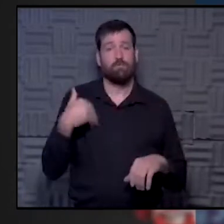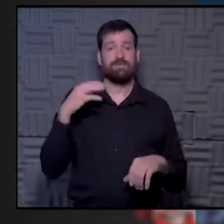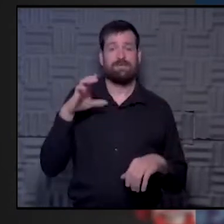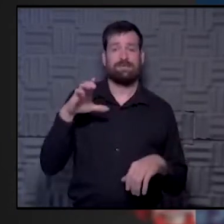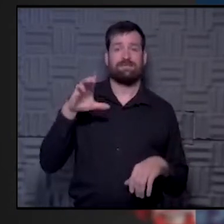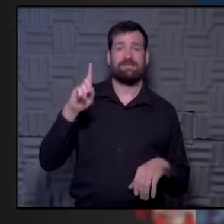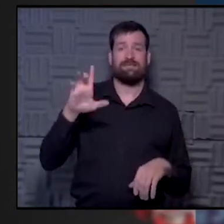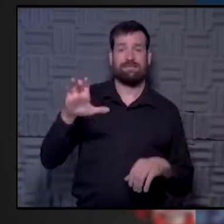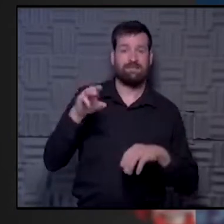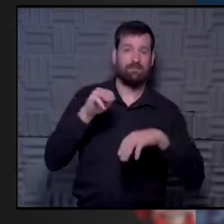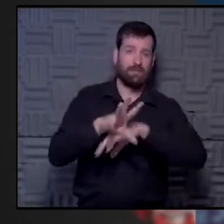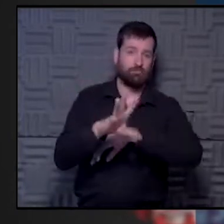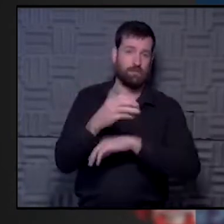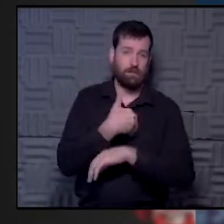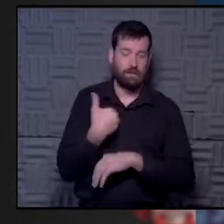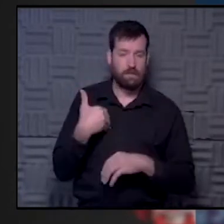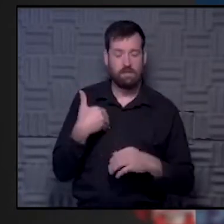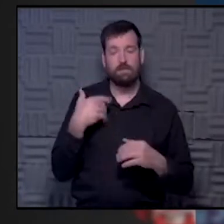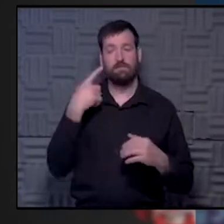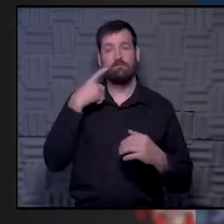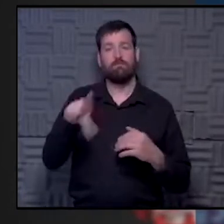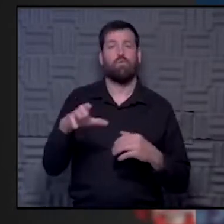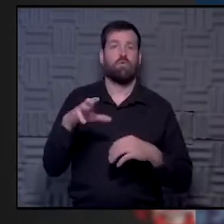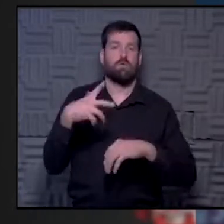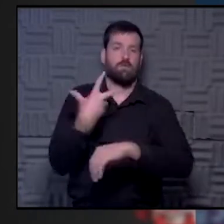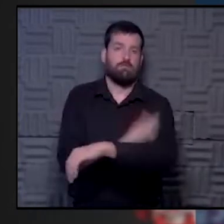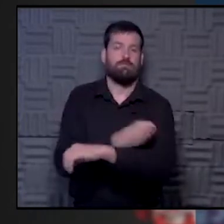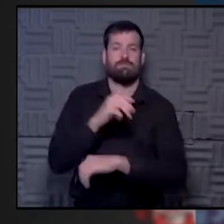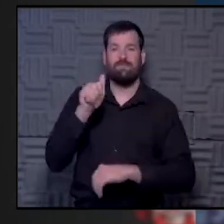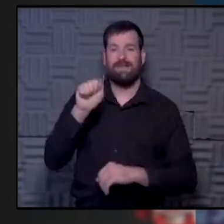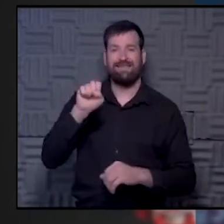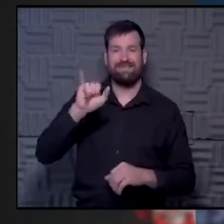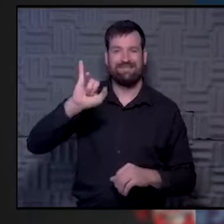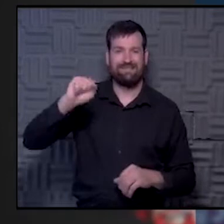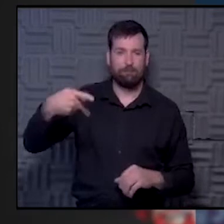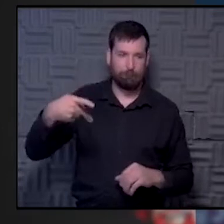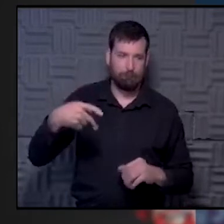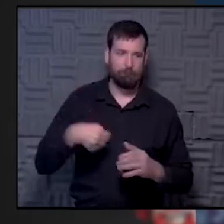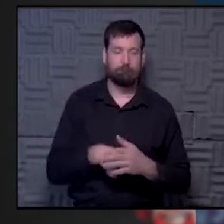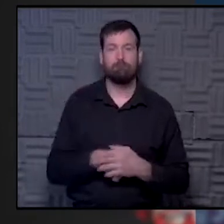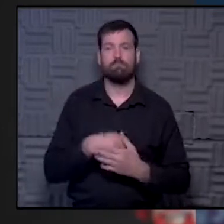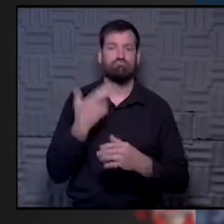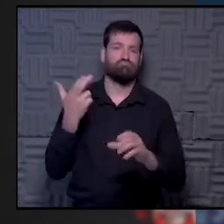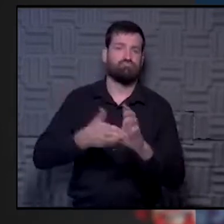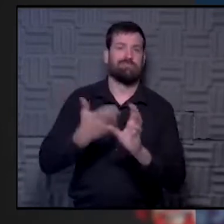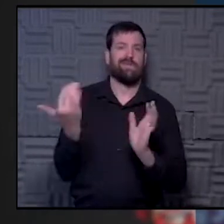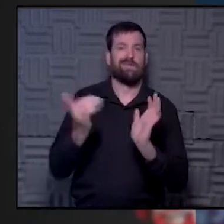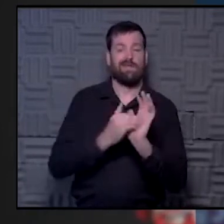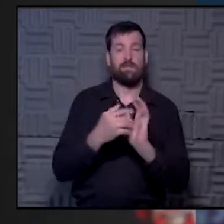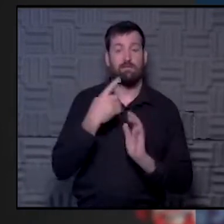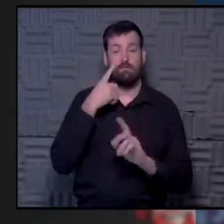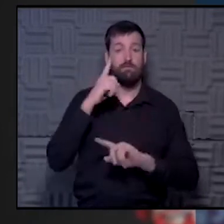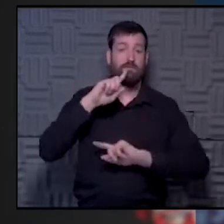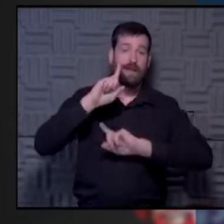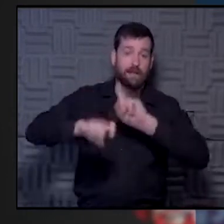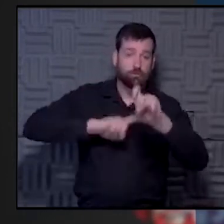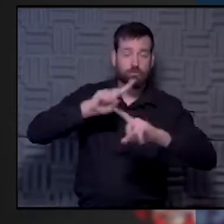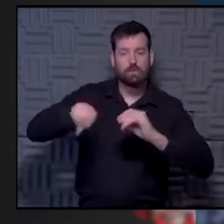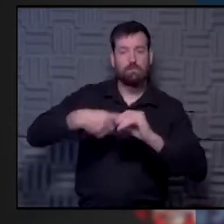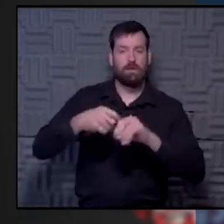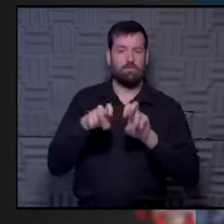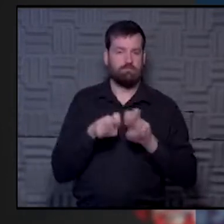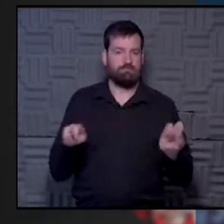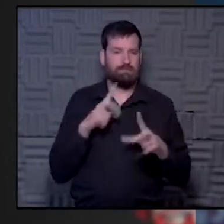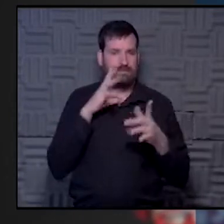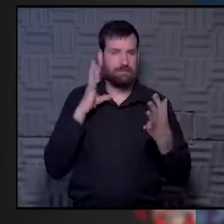Advisory Committee for Immunization Practices, or ACIP, as we mention often, joins us again to answer questions about the panel's